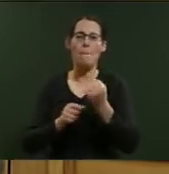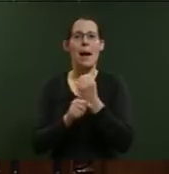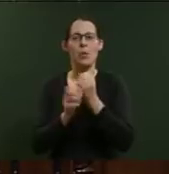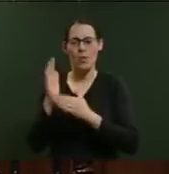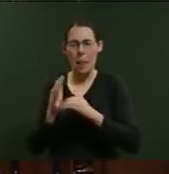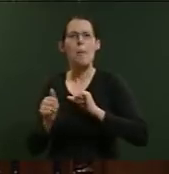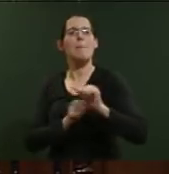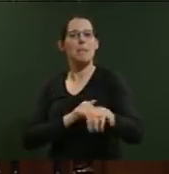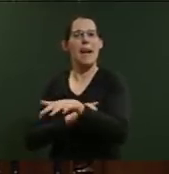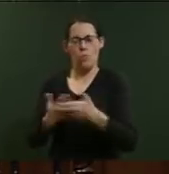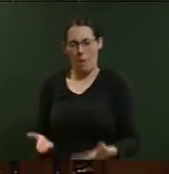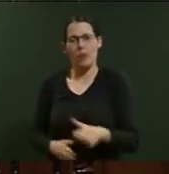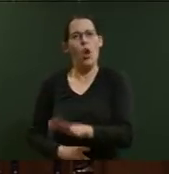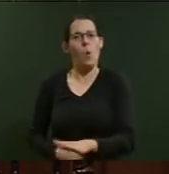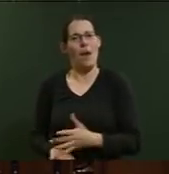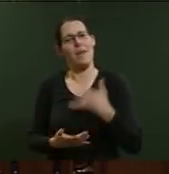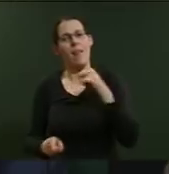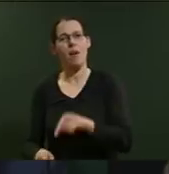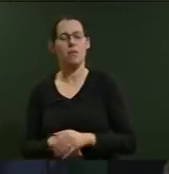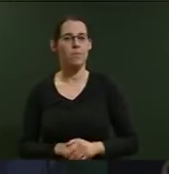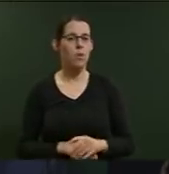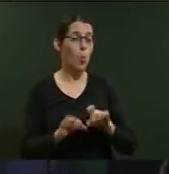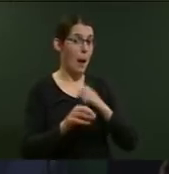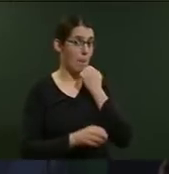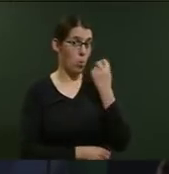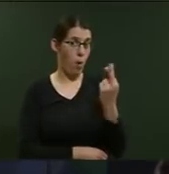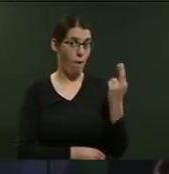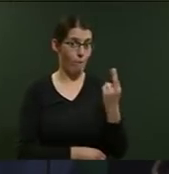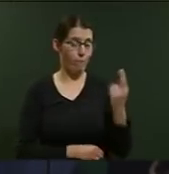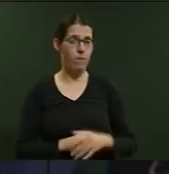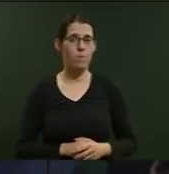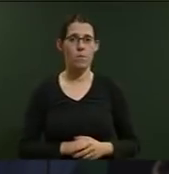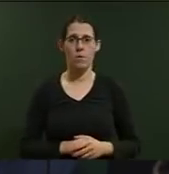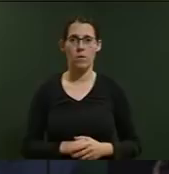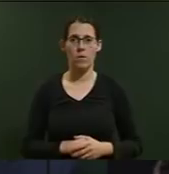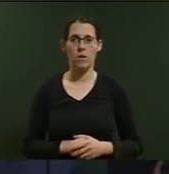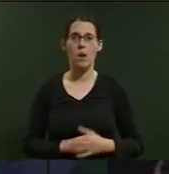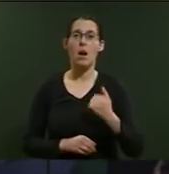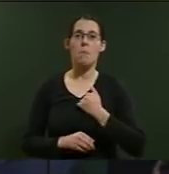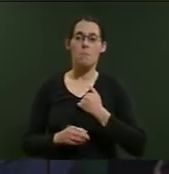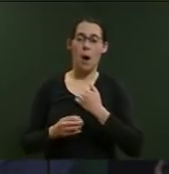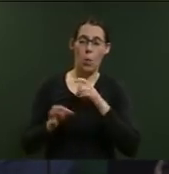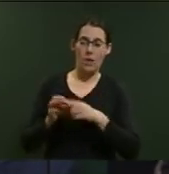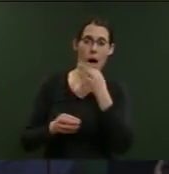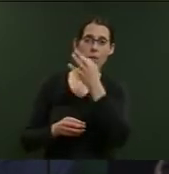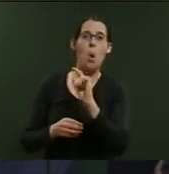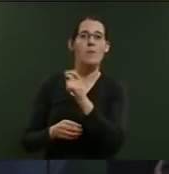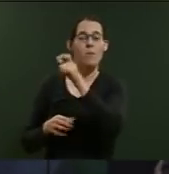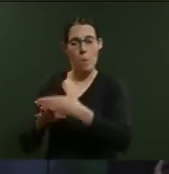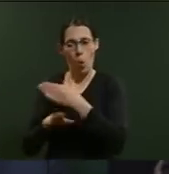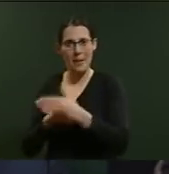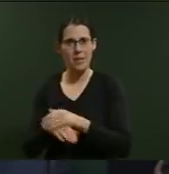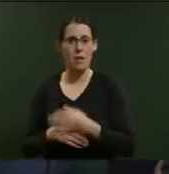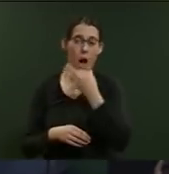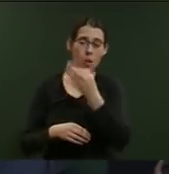Question number 12, the Honourable Paula Benner. Thank you, sir. My question is to the Minister of Employment and reads, does he stand by